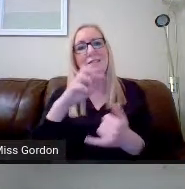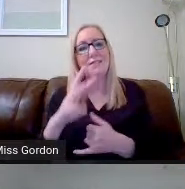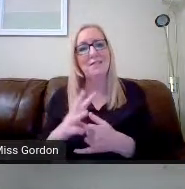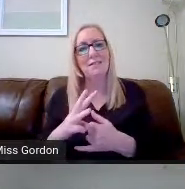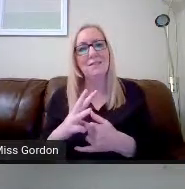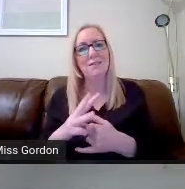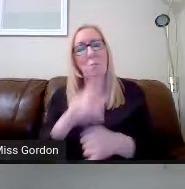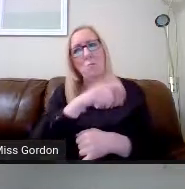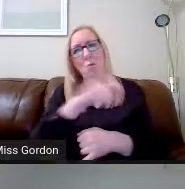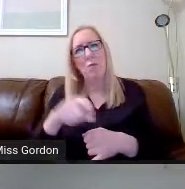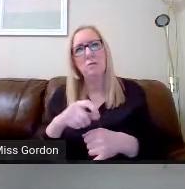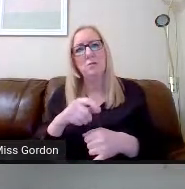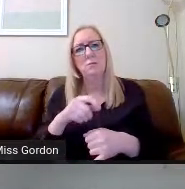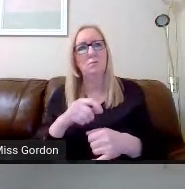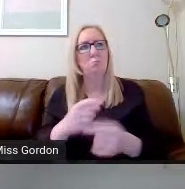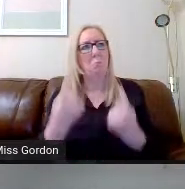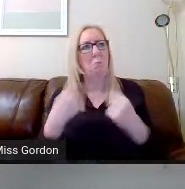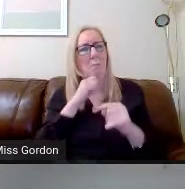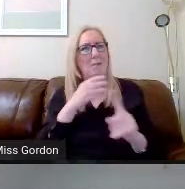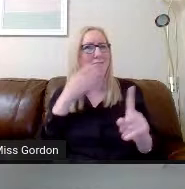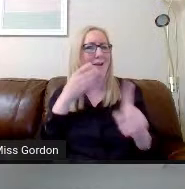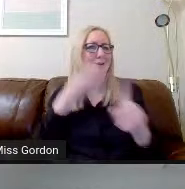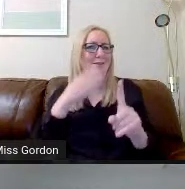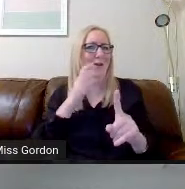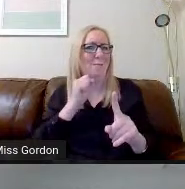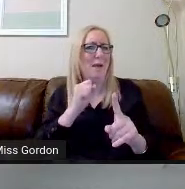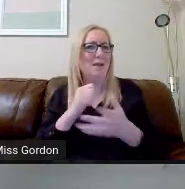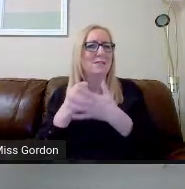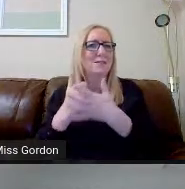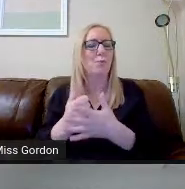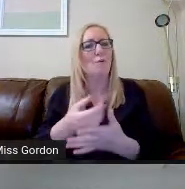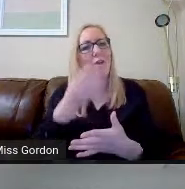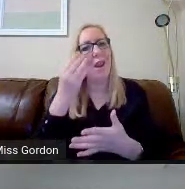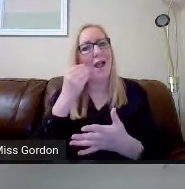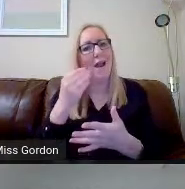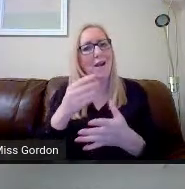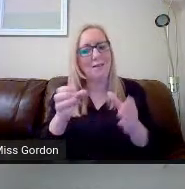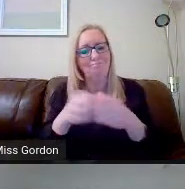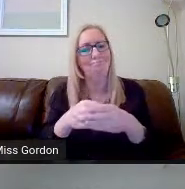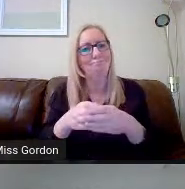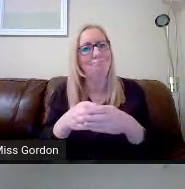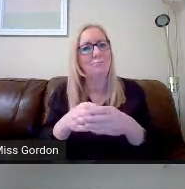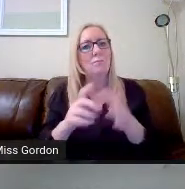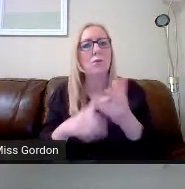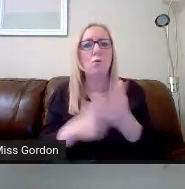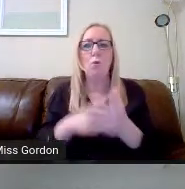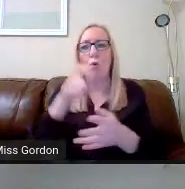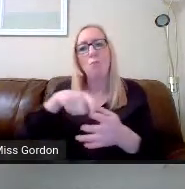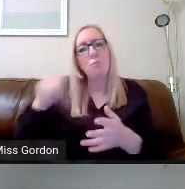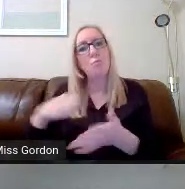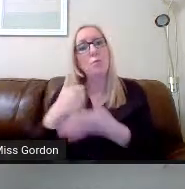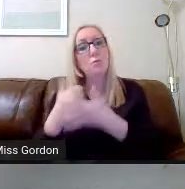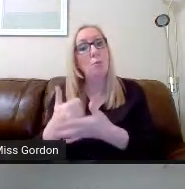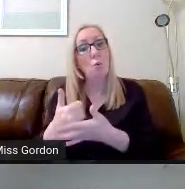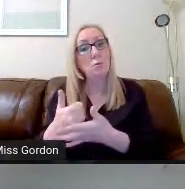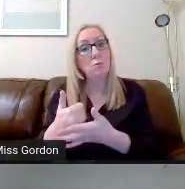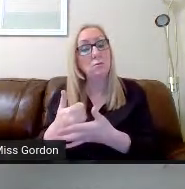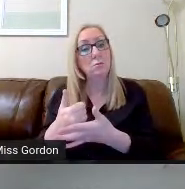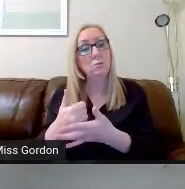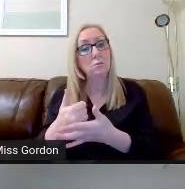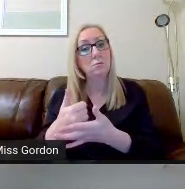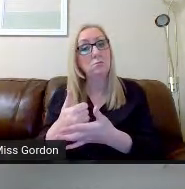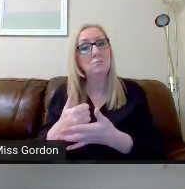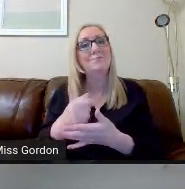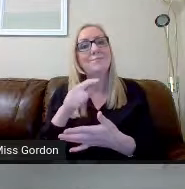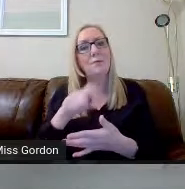identified by the support for learning team, or pupil support as benefiting